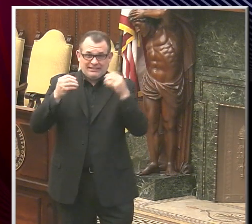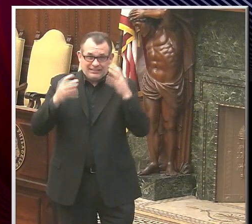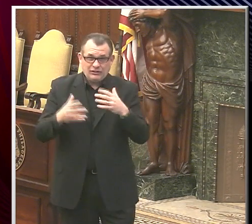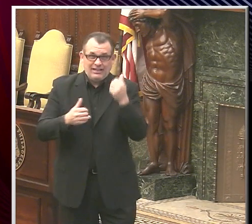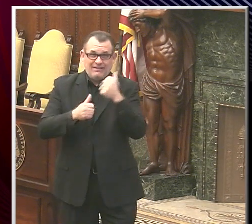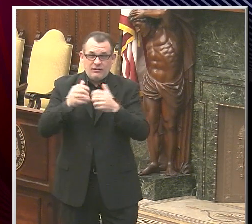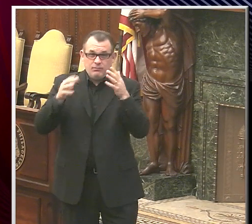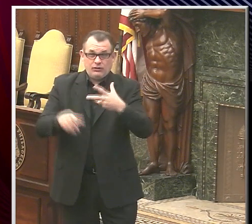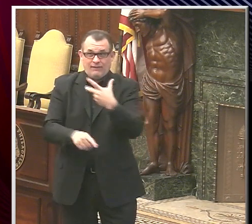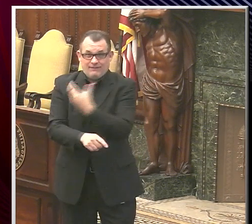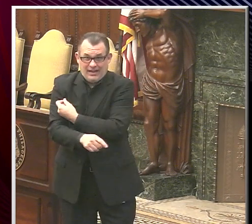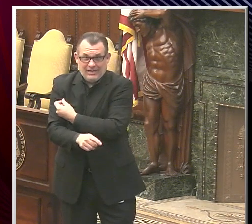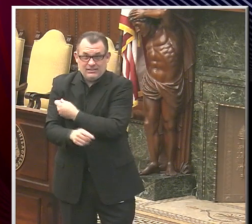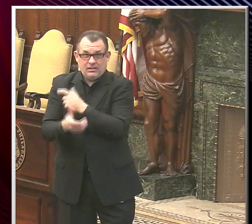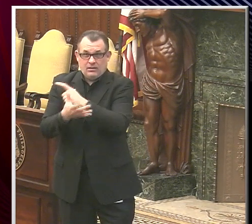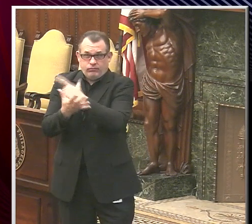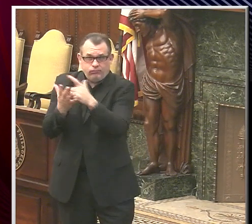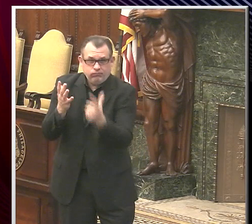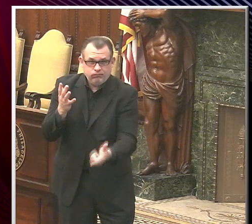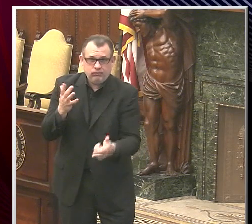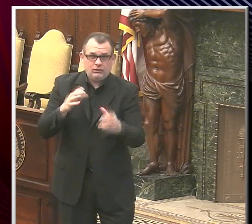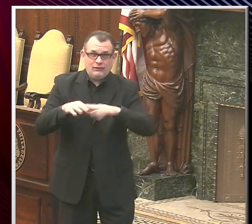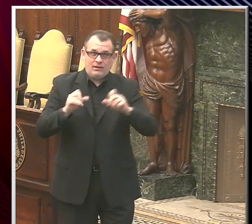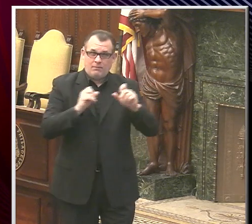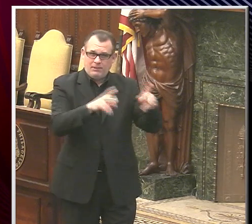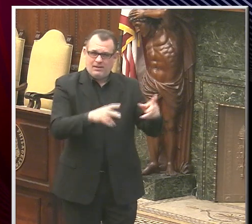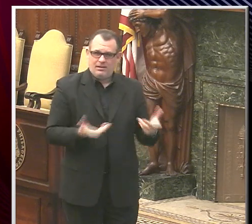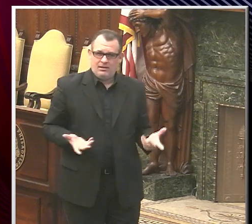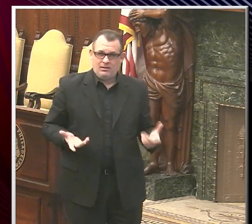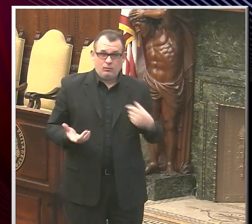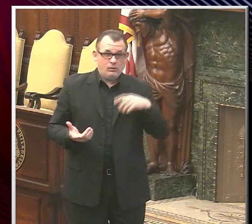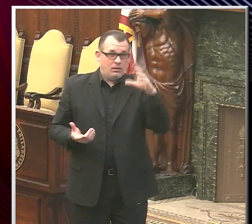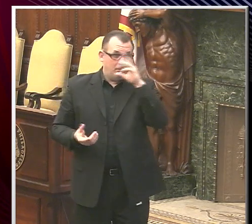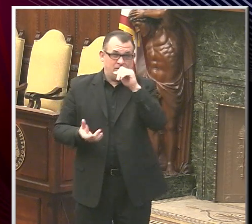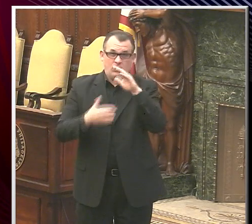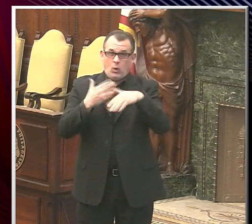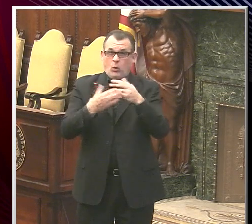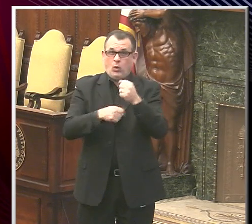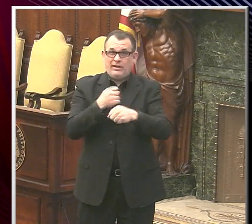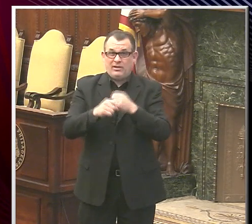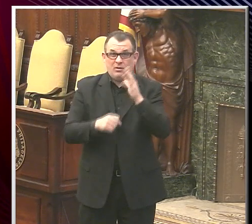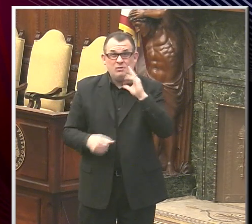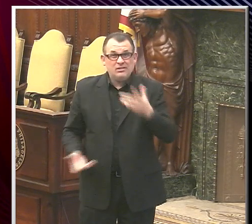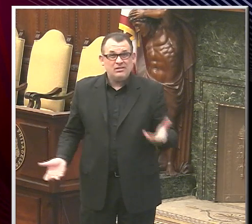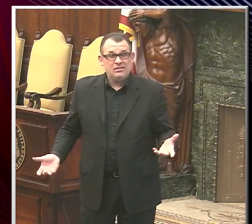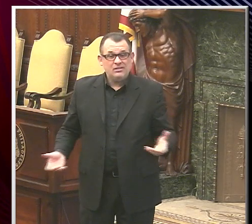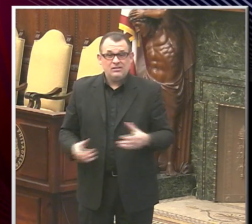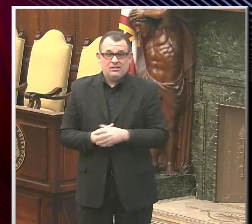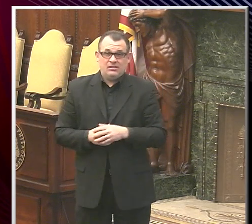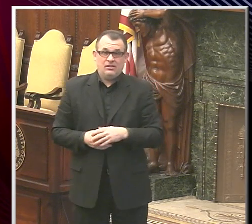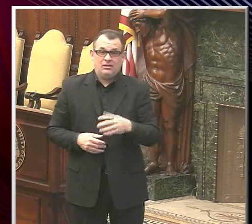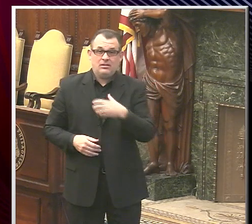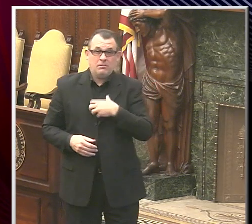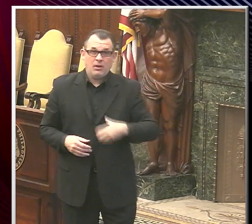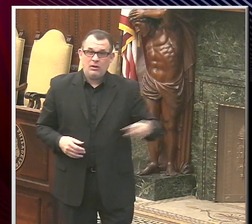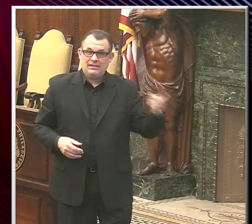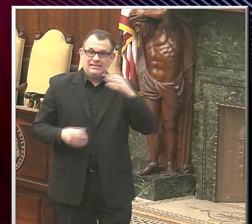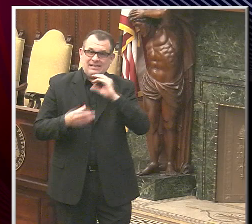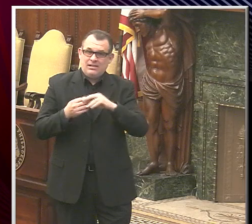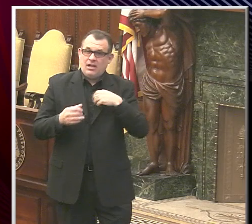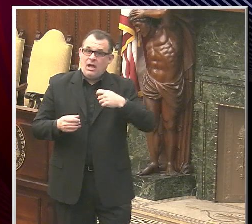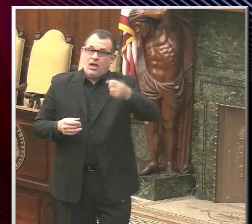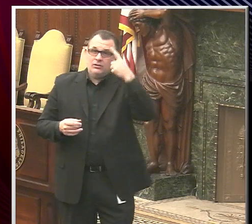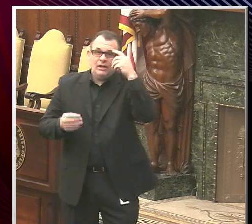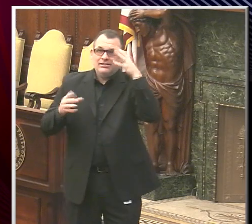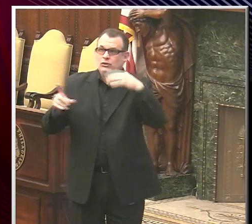open up school, get kids back, we may miss the entire school year. But we do understand the level of concern that teachers and